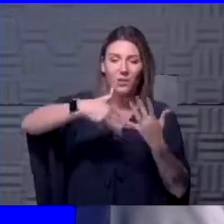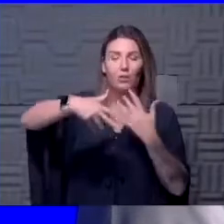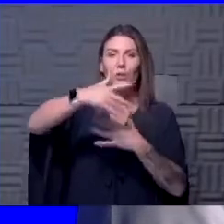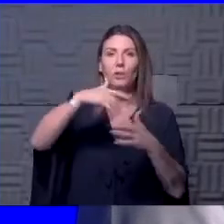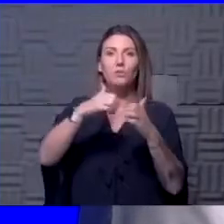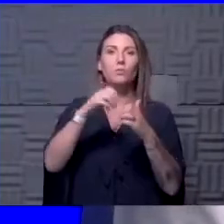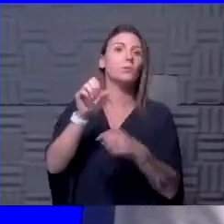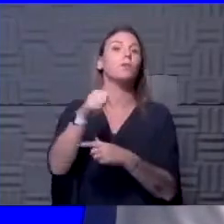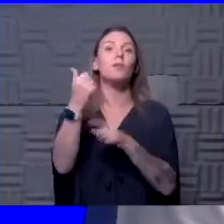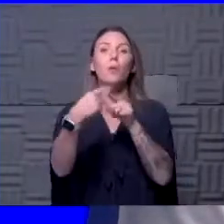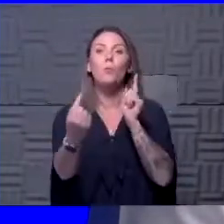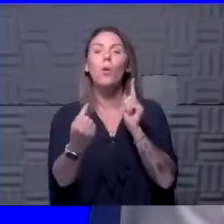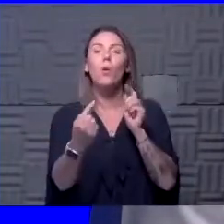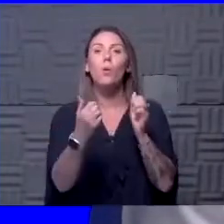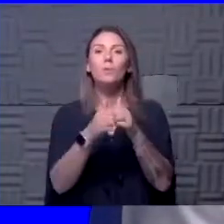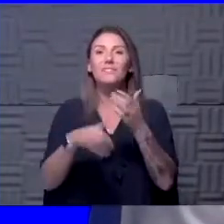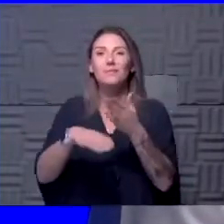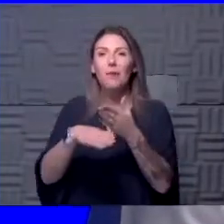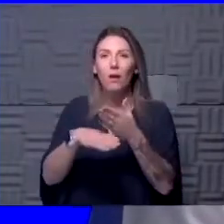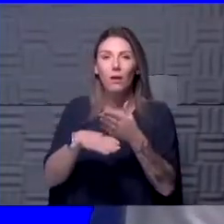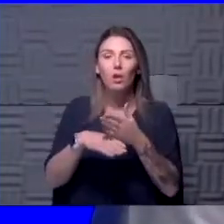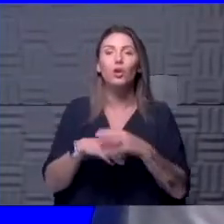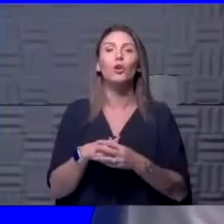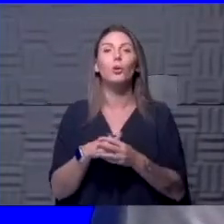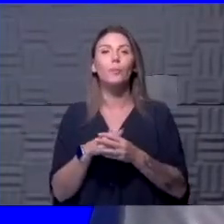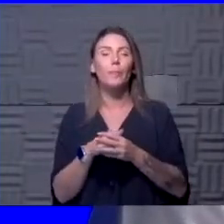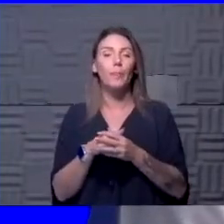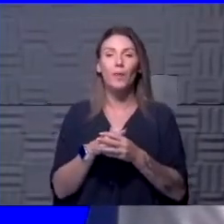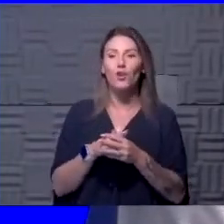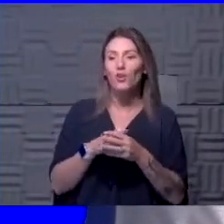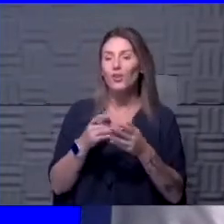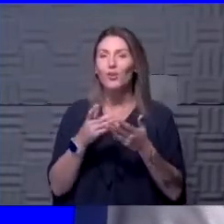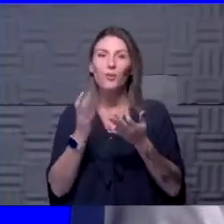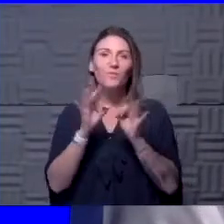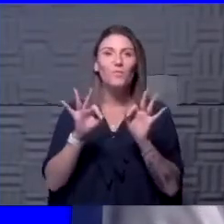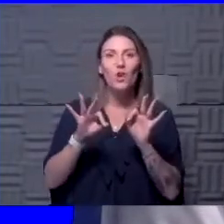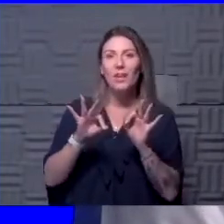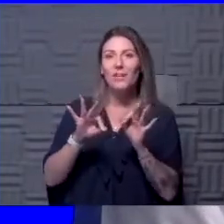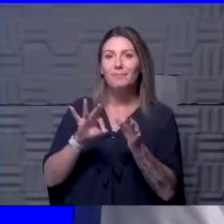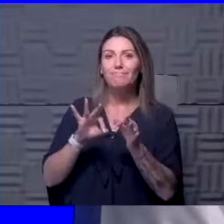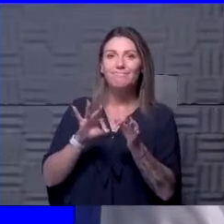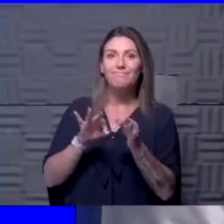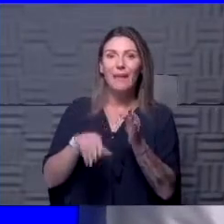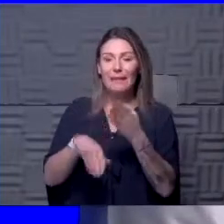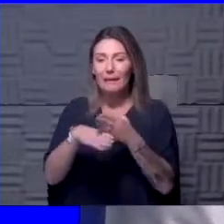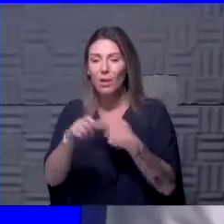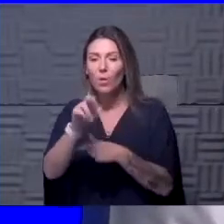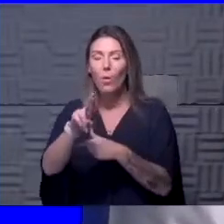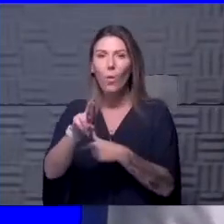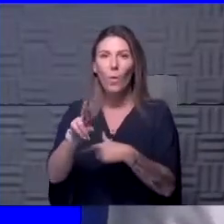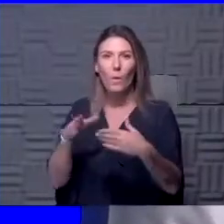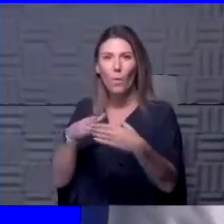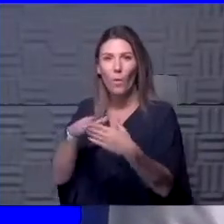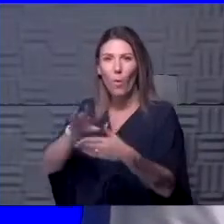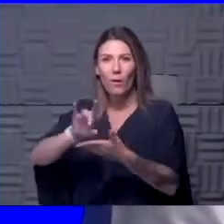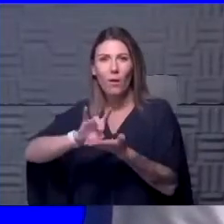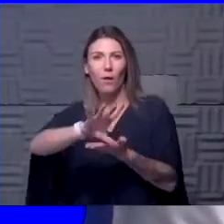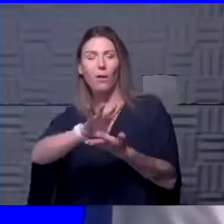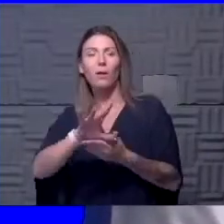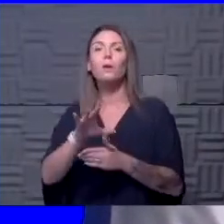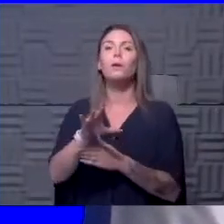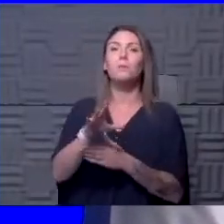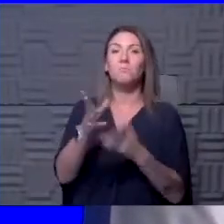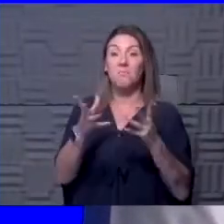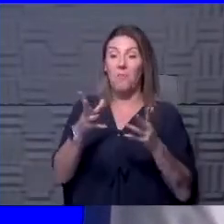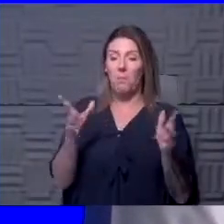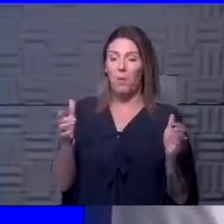opponent in soccer. There are times, you know, with free kicks, corner kicks that you may be close to other or in proximity to a